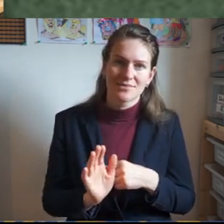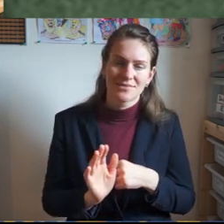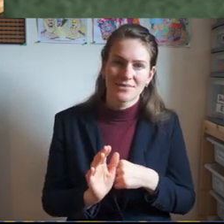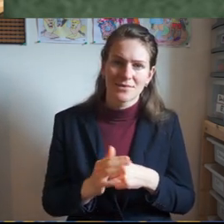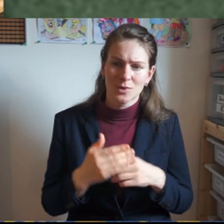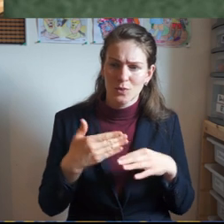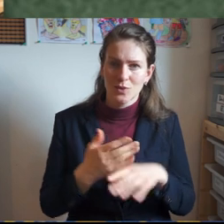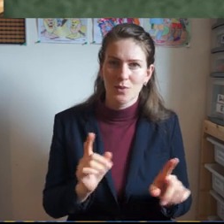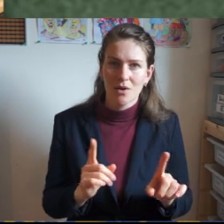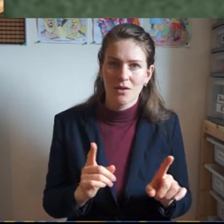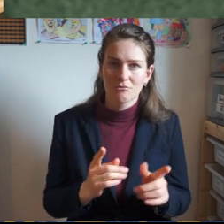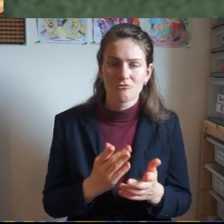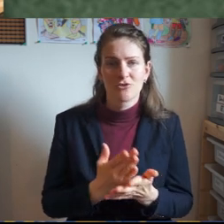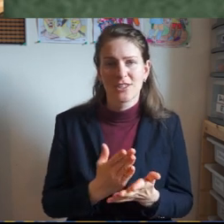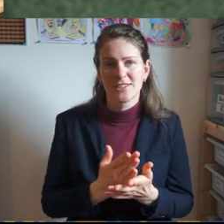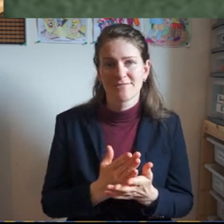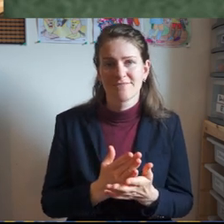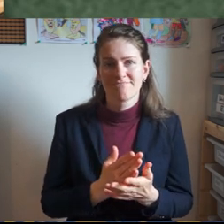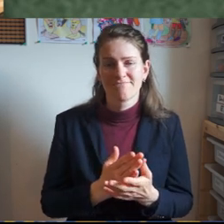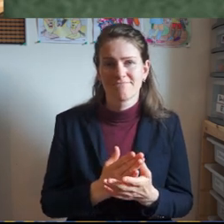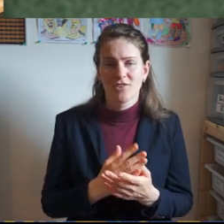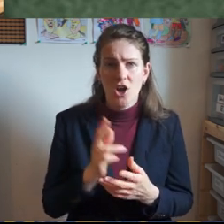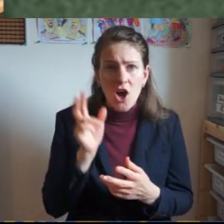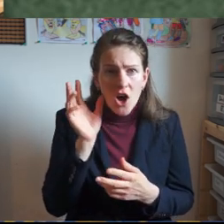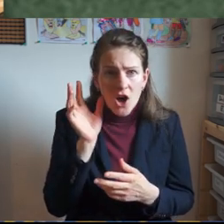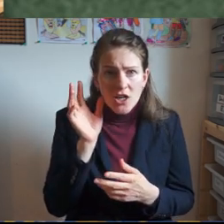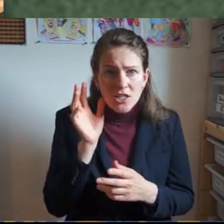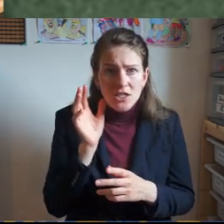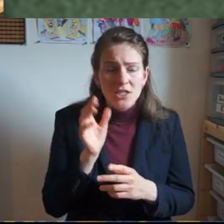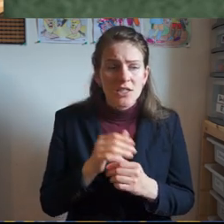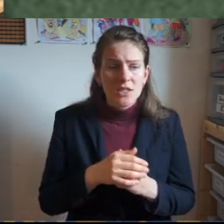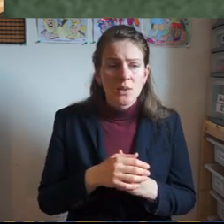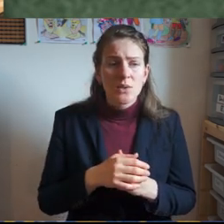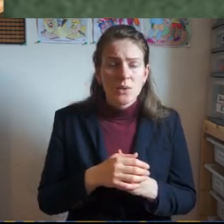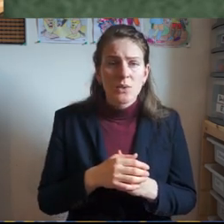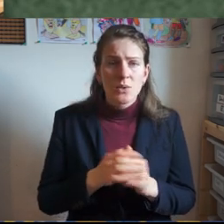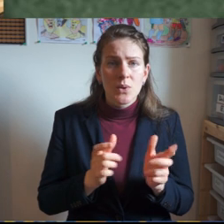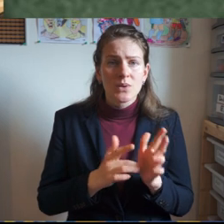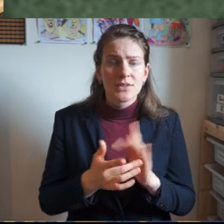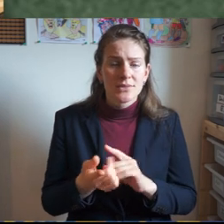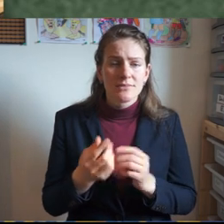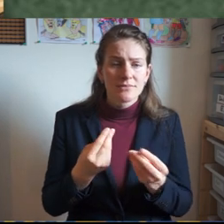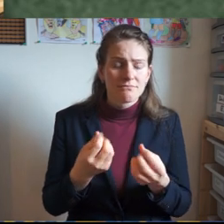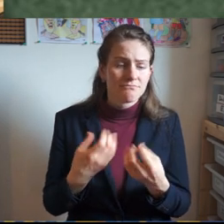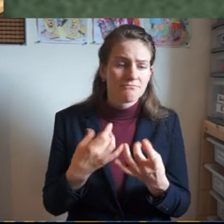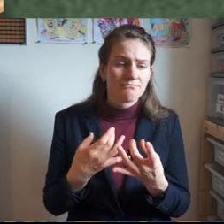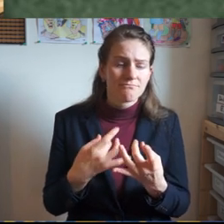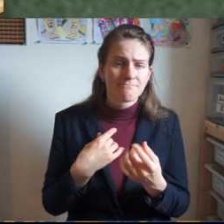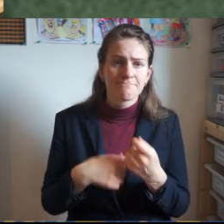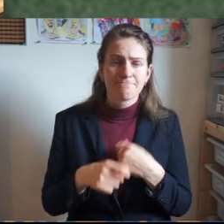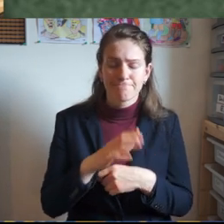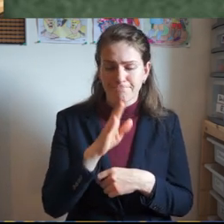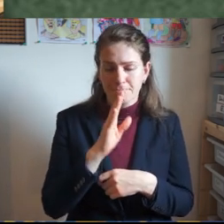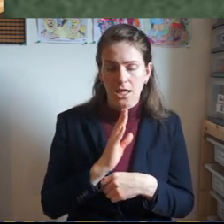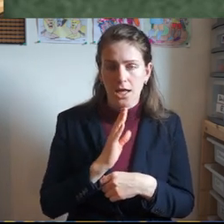when he heard what the Lord Jesus said he became very sad and he turned his